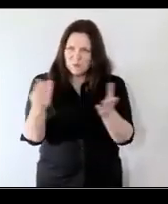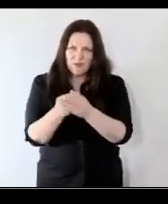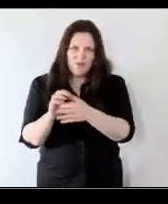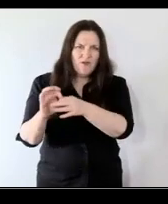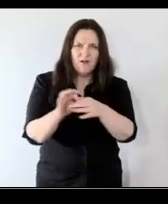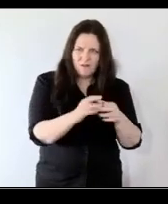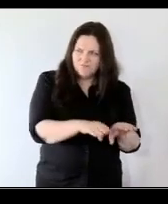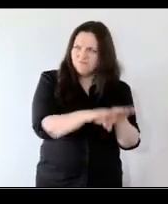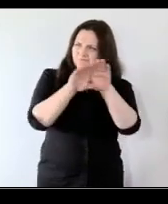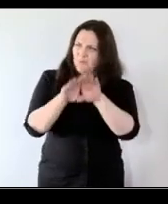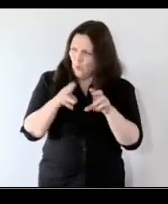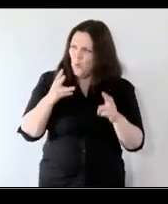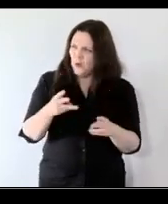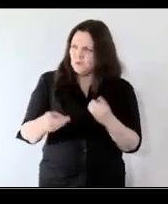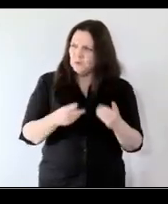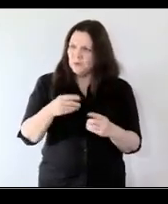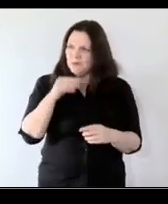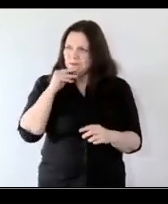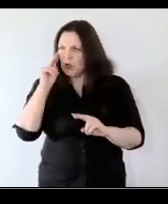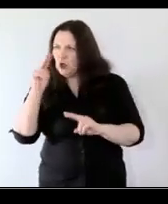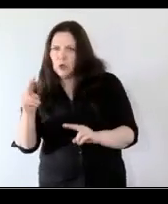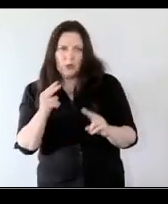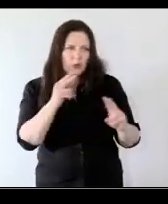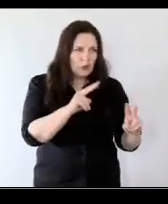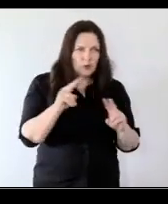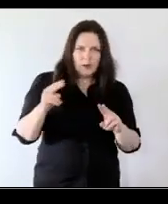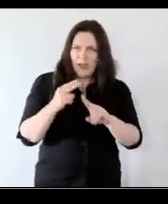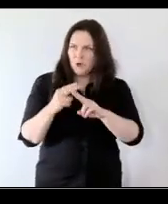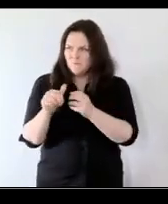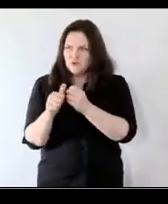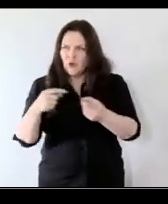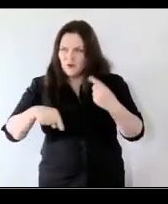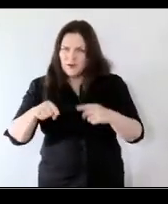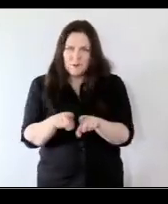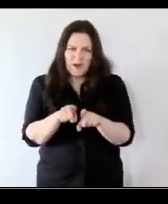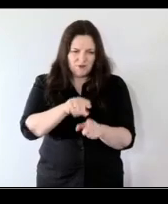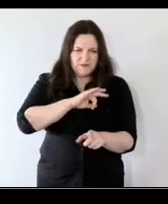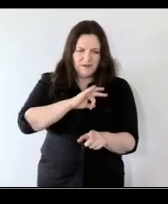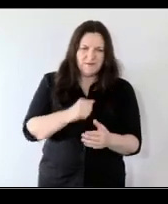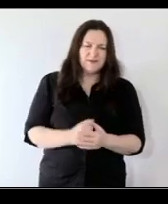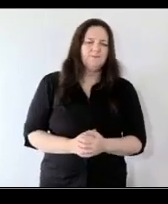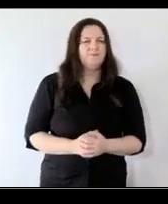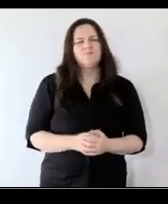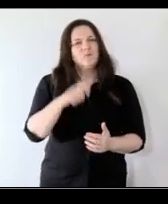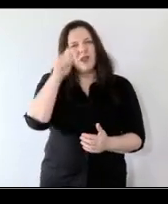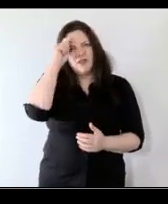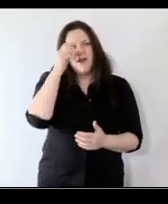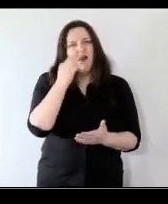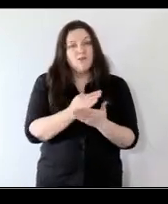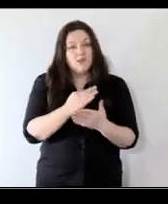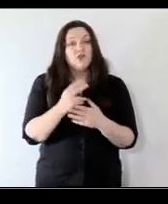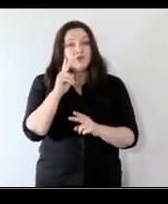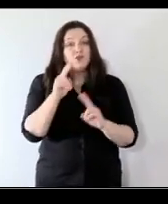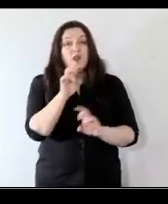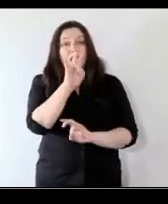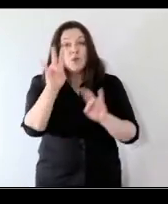and to want to do that and to to look out for one another as well as for ourselves i think often we should be asking